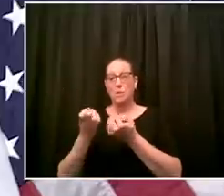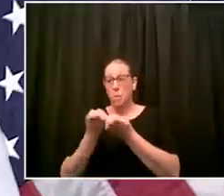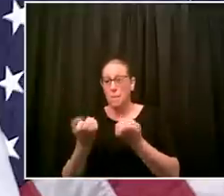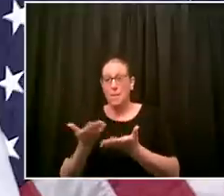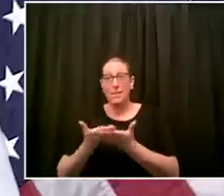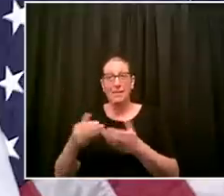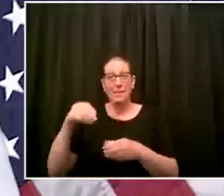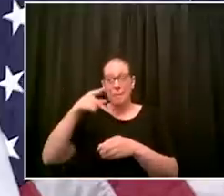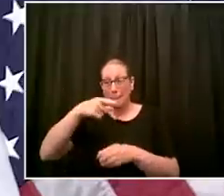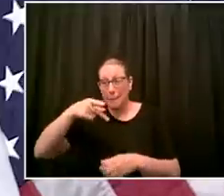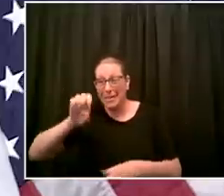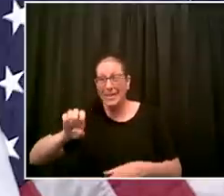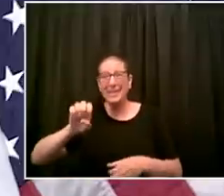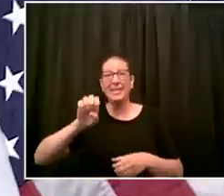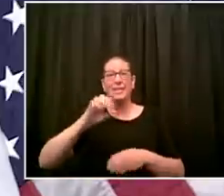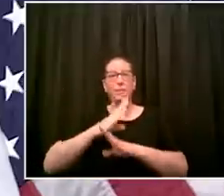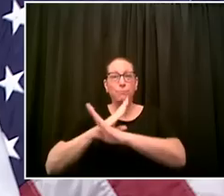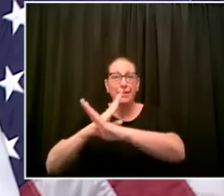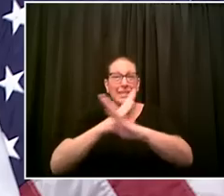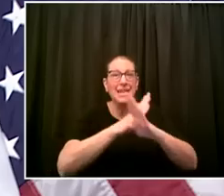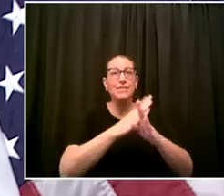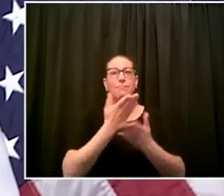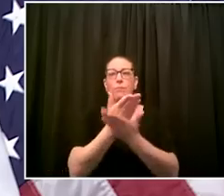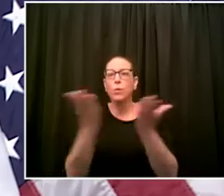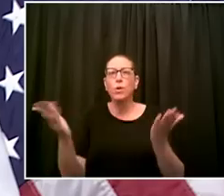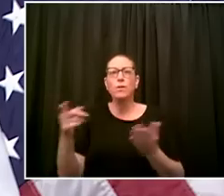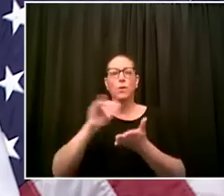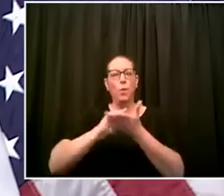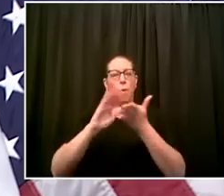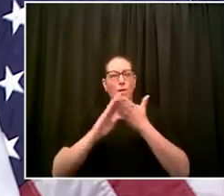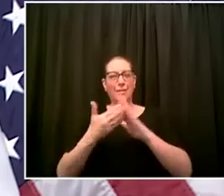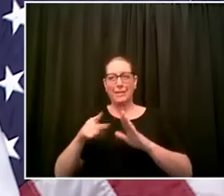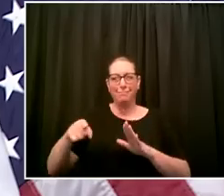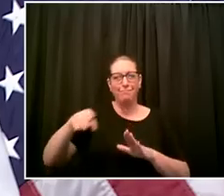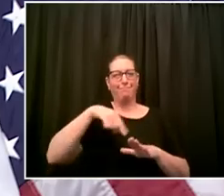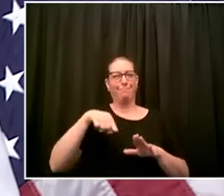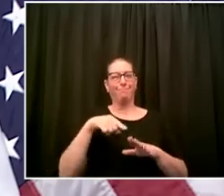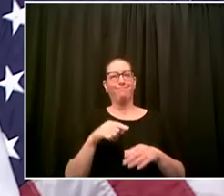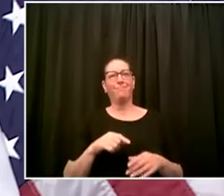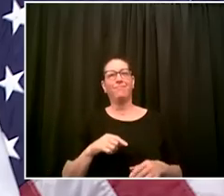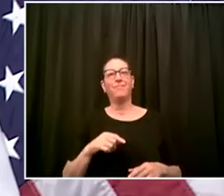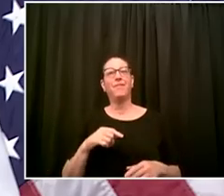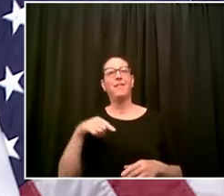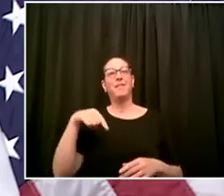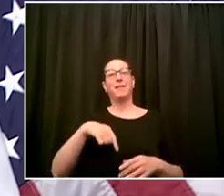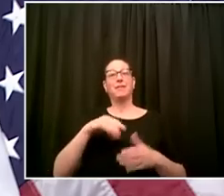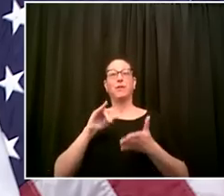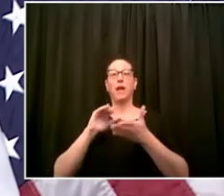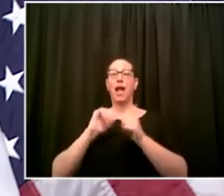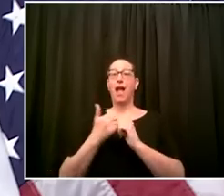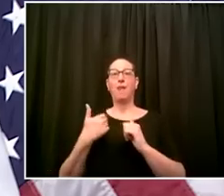it's actually a very very moving and beautiful story this is how we win thank you everybody